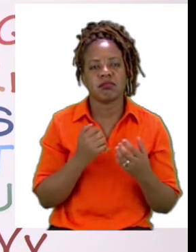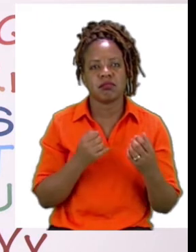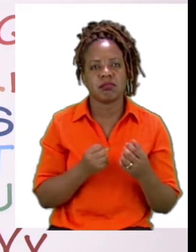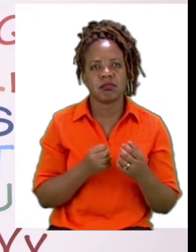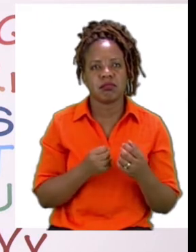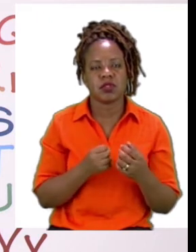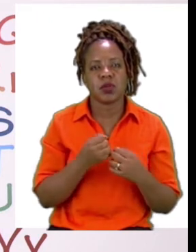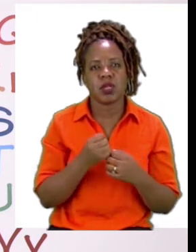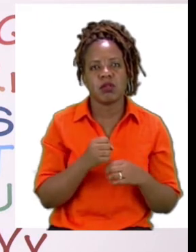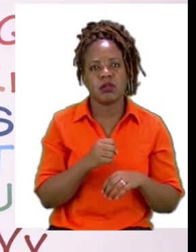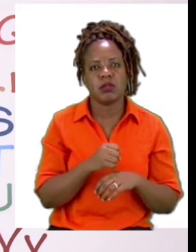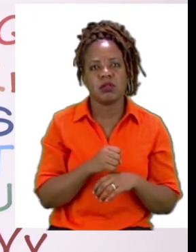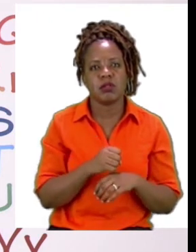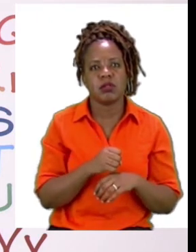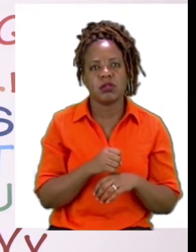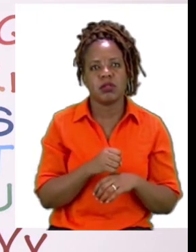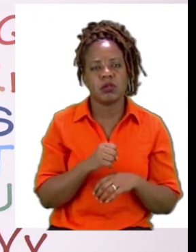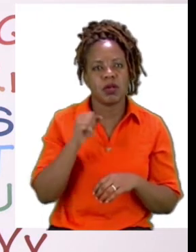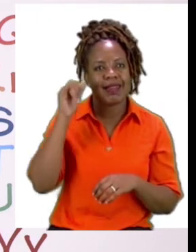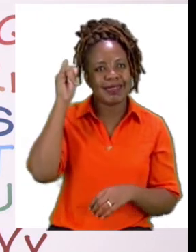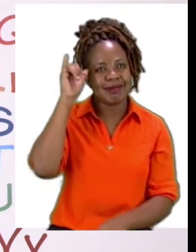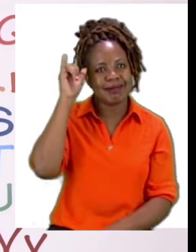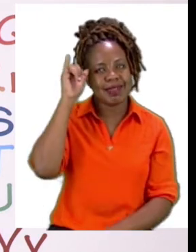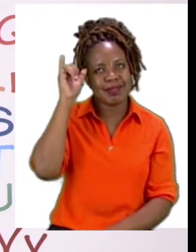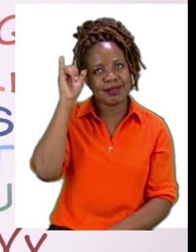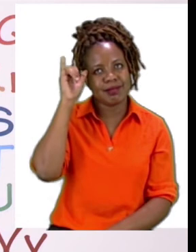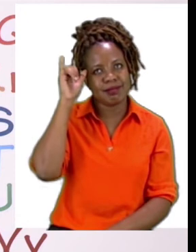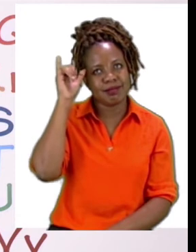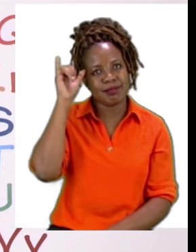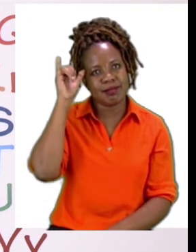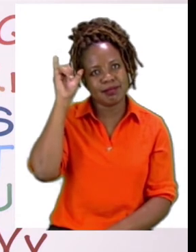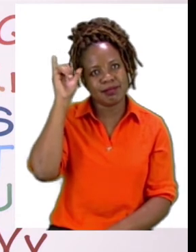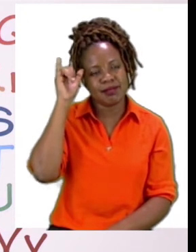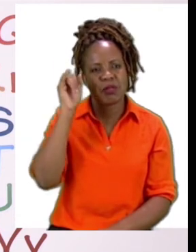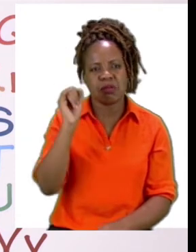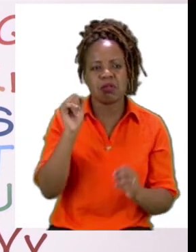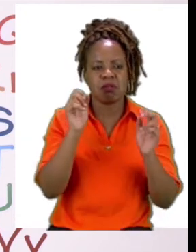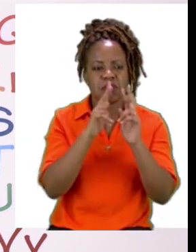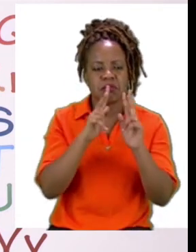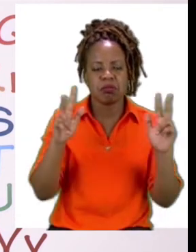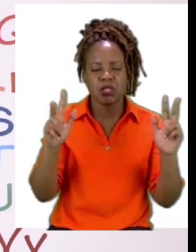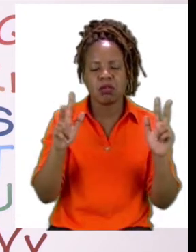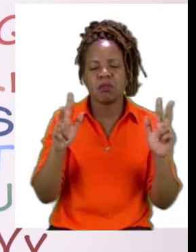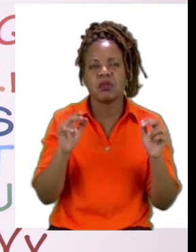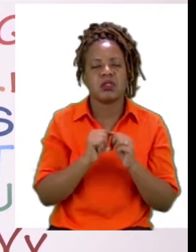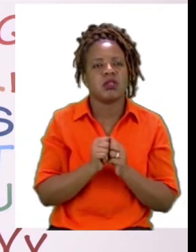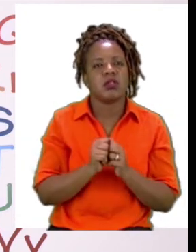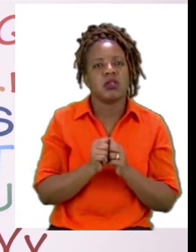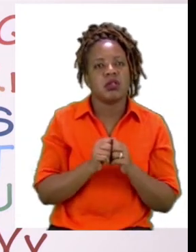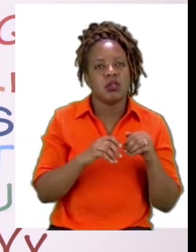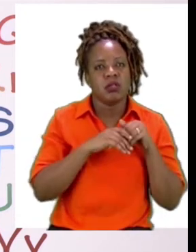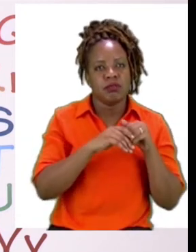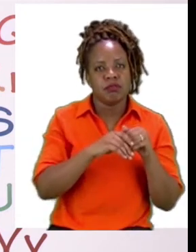On this side, we have a taxi, which is public transport that can move from one place to another on the road.